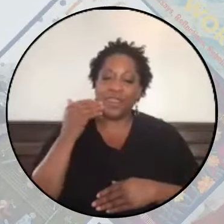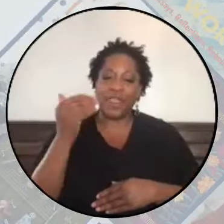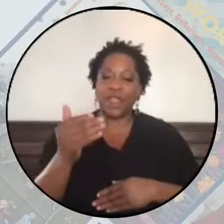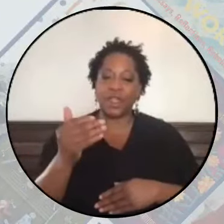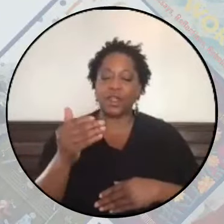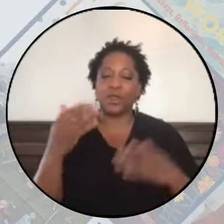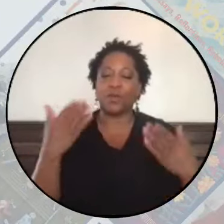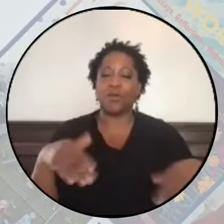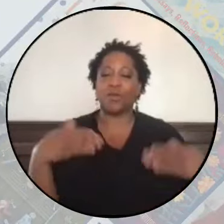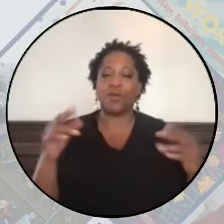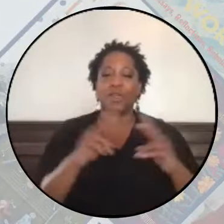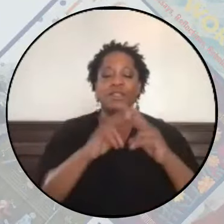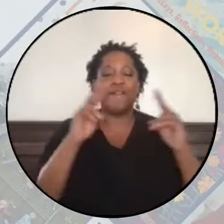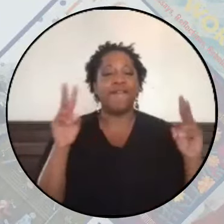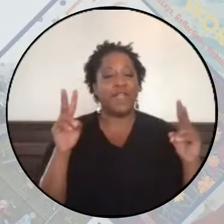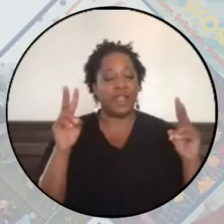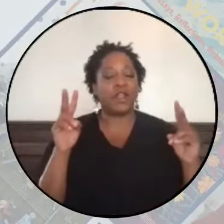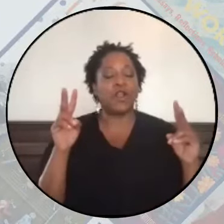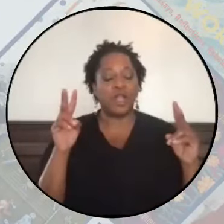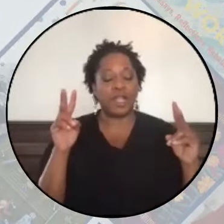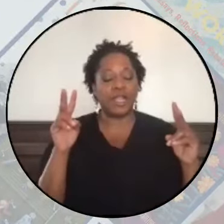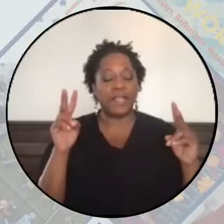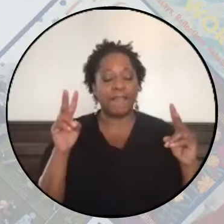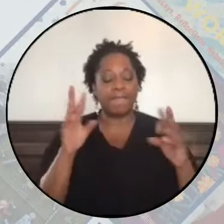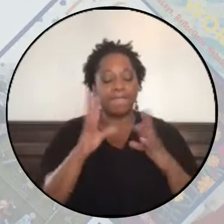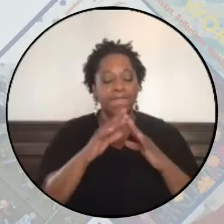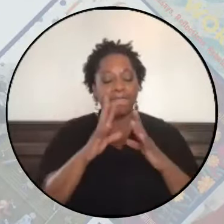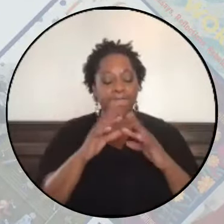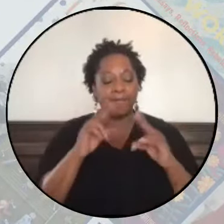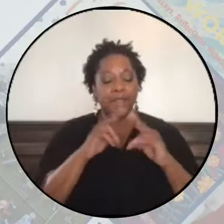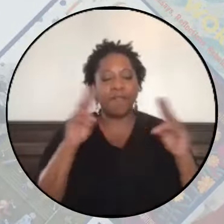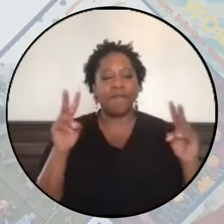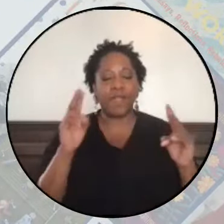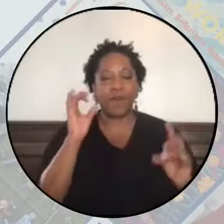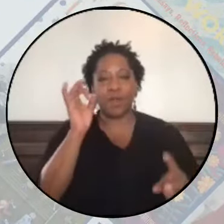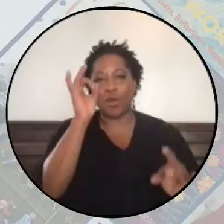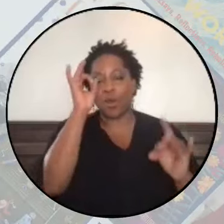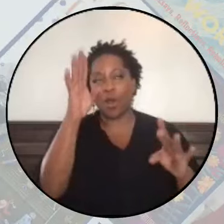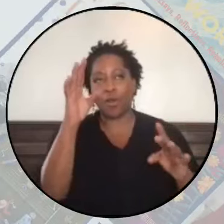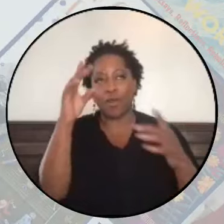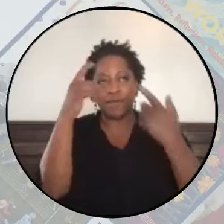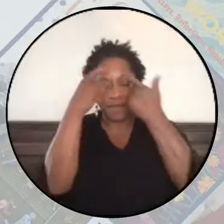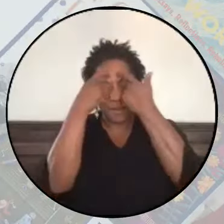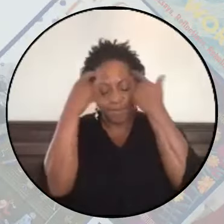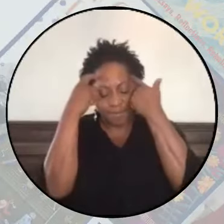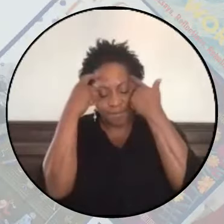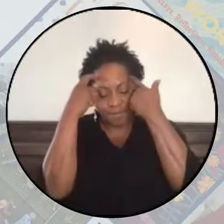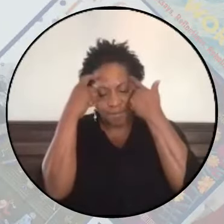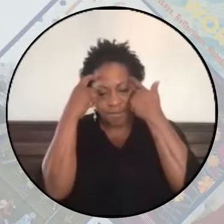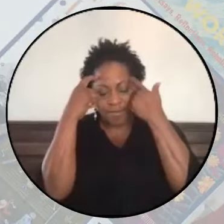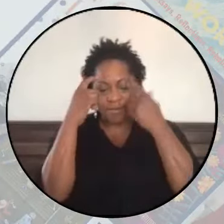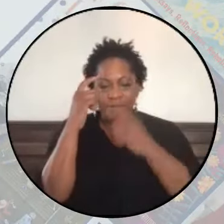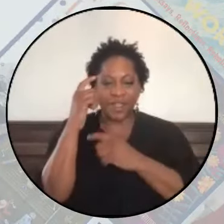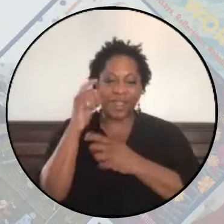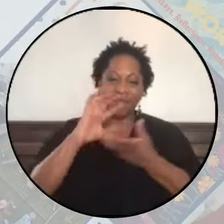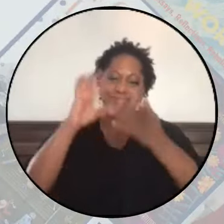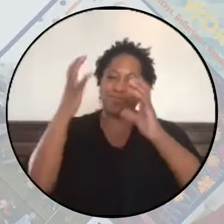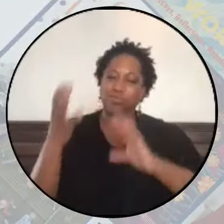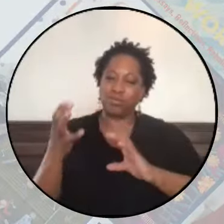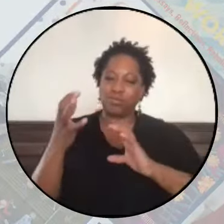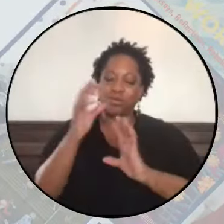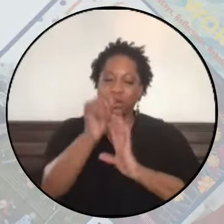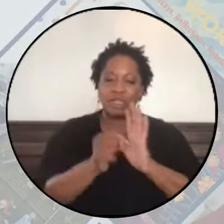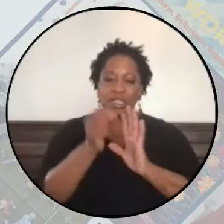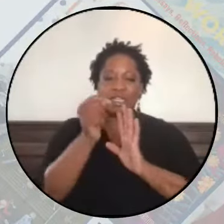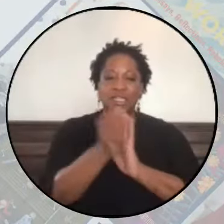It's a very horrific and heavy time and what you